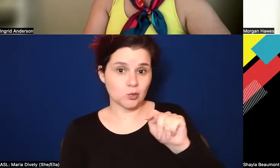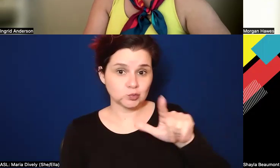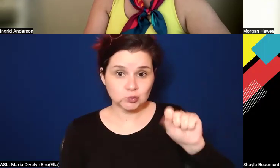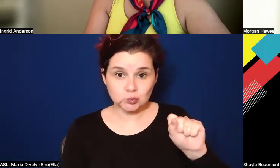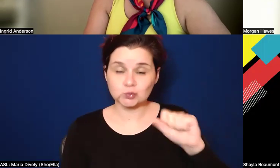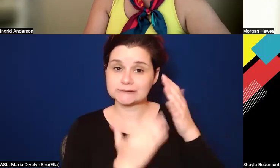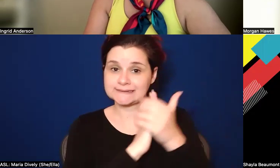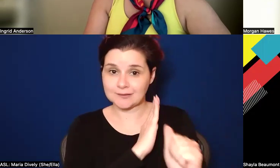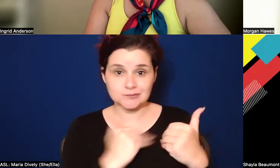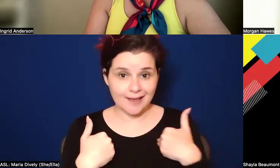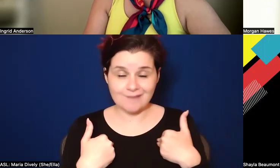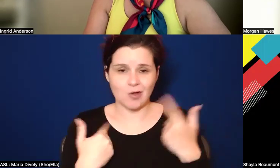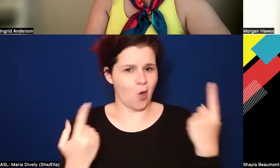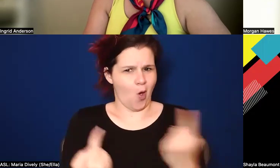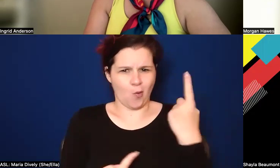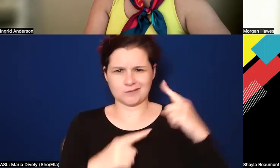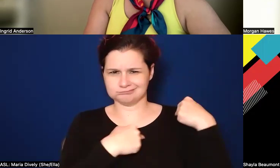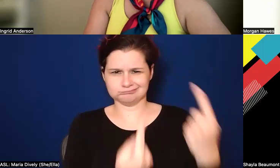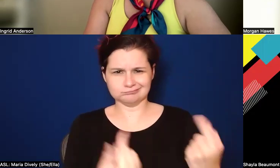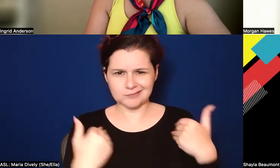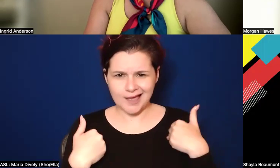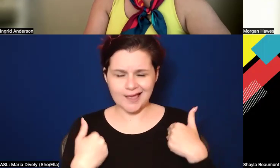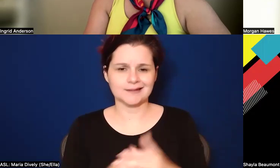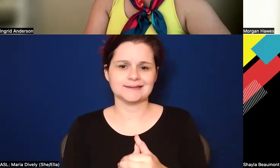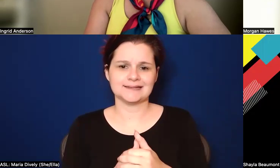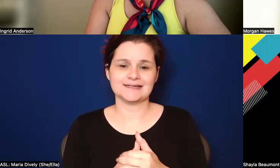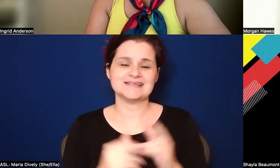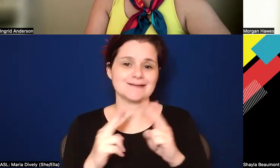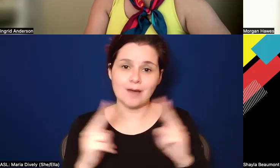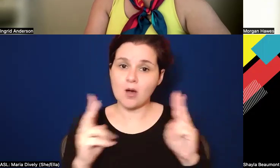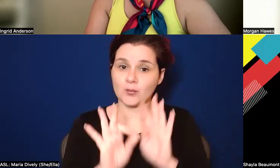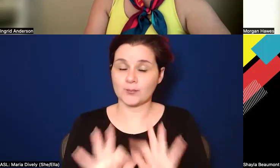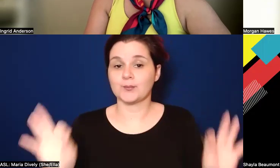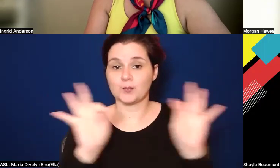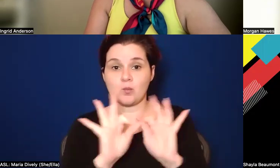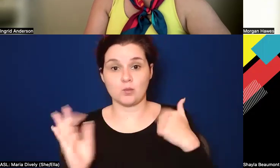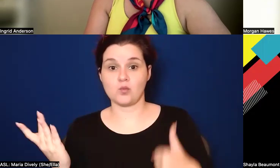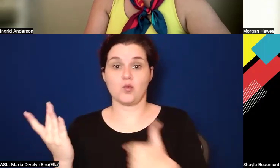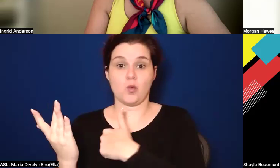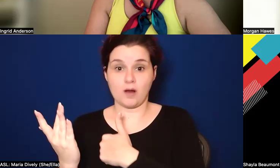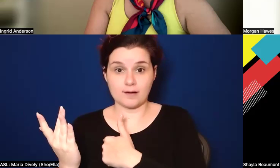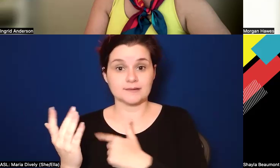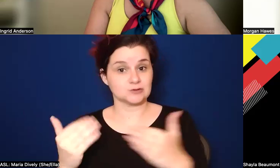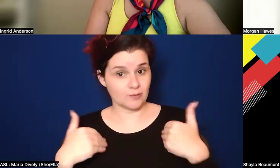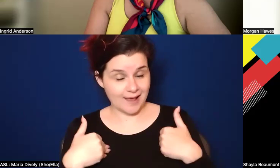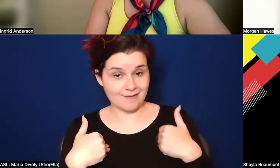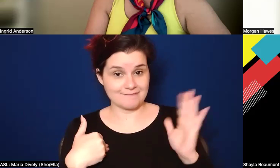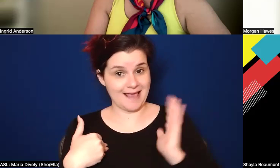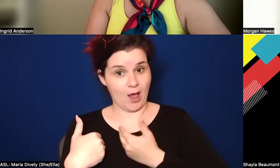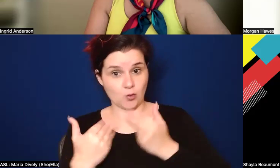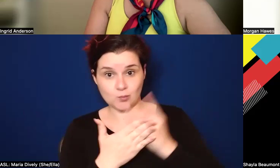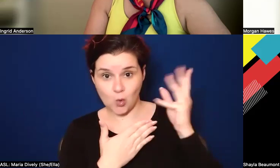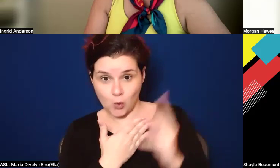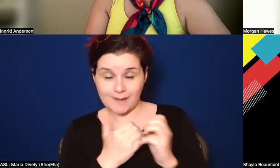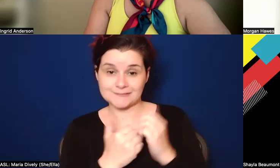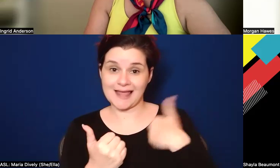We've always had them. And also it's so important for us to have this in our programming, to